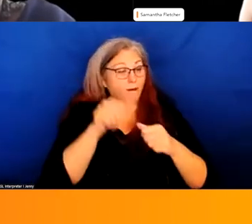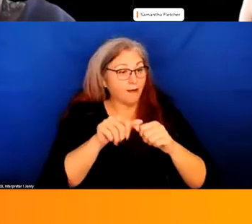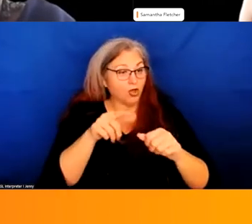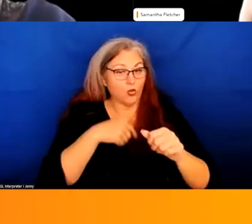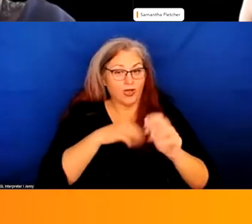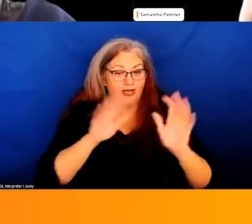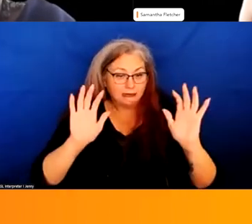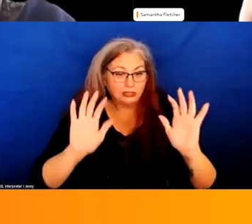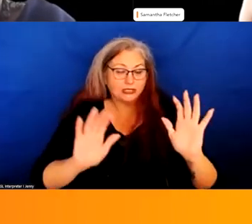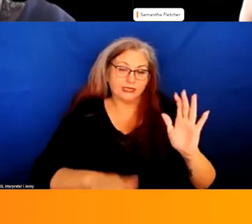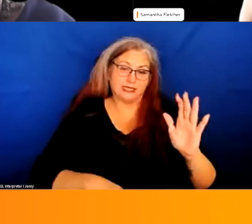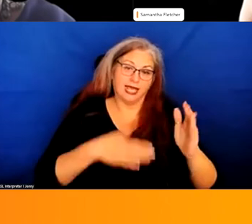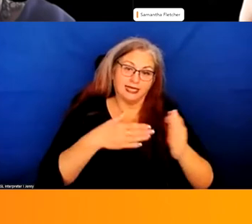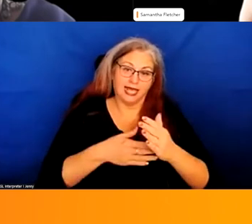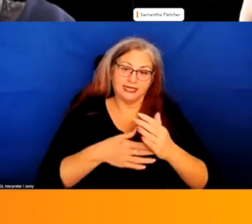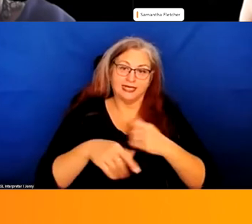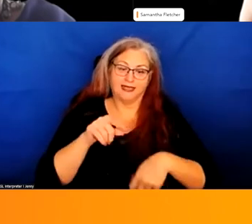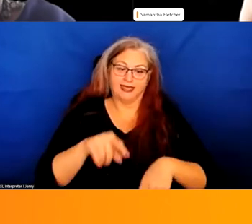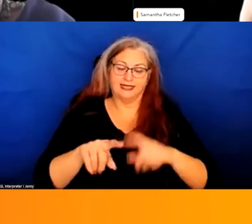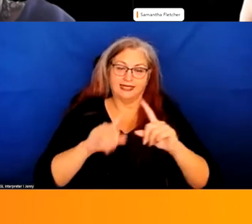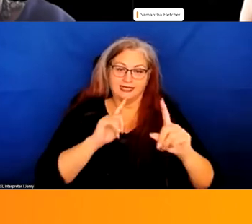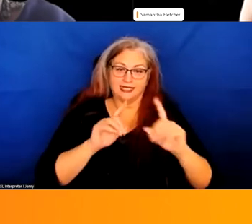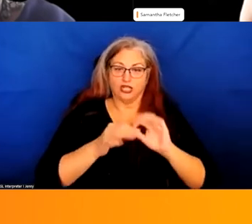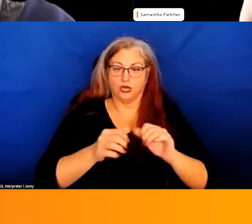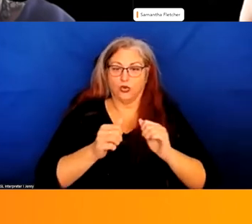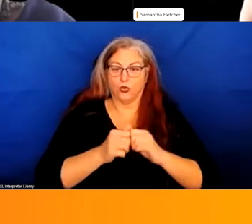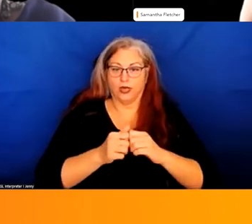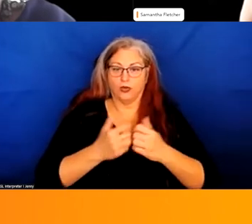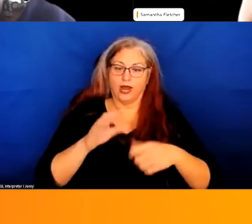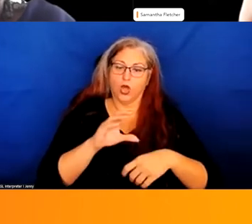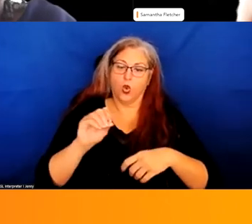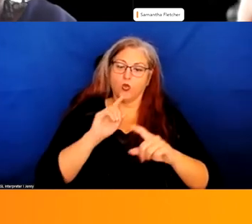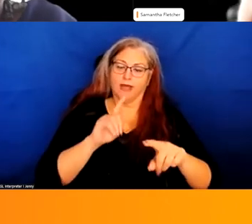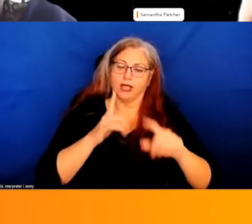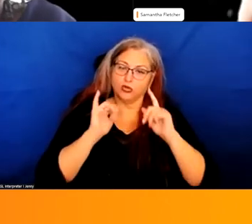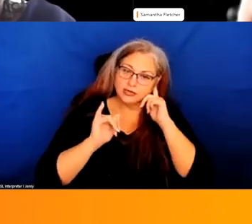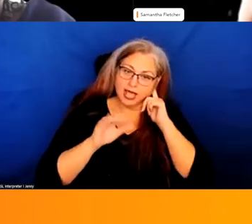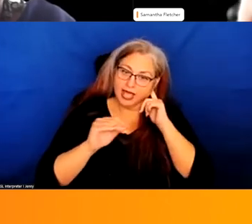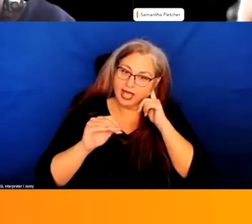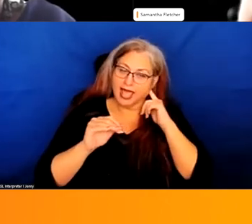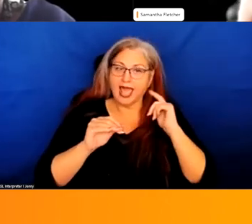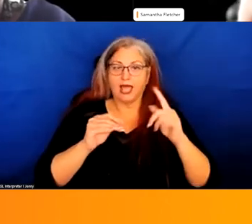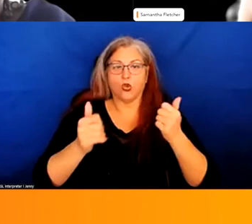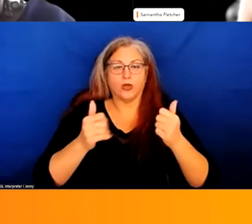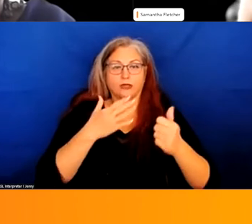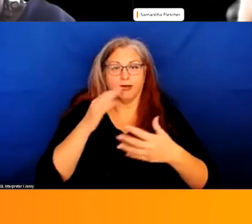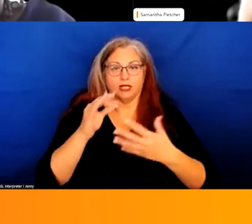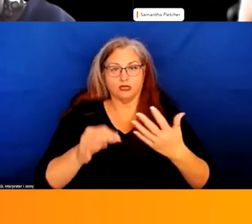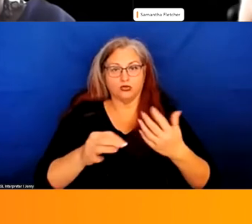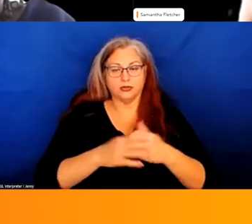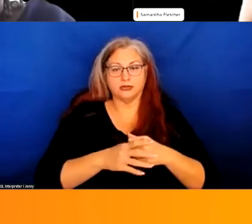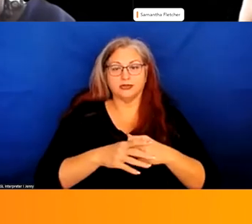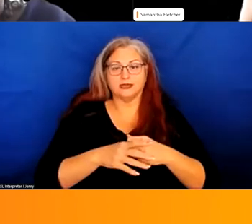up against, um, this conversation around what co-responder looks like and why that's a better choice. Um, and we're